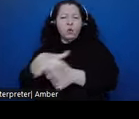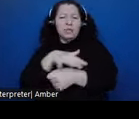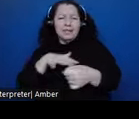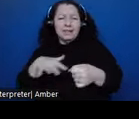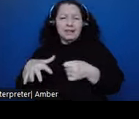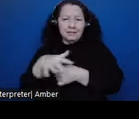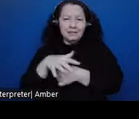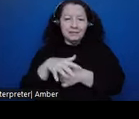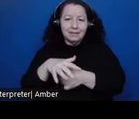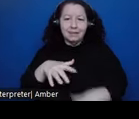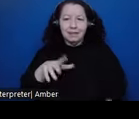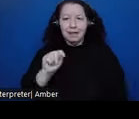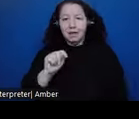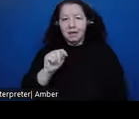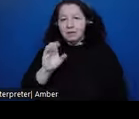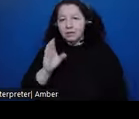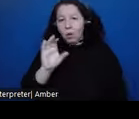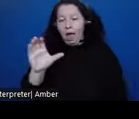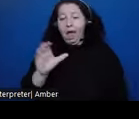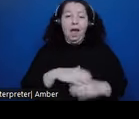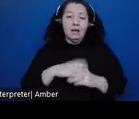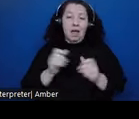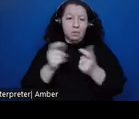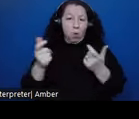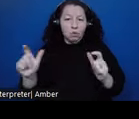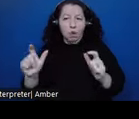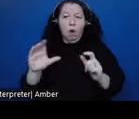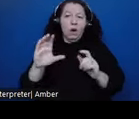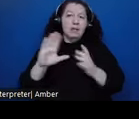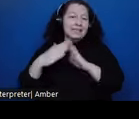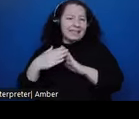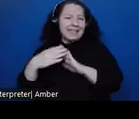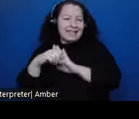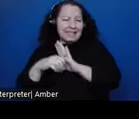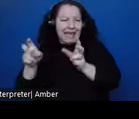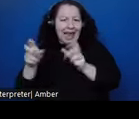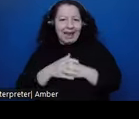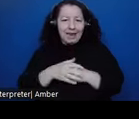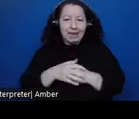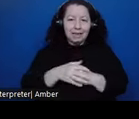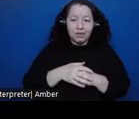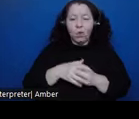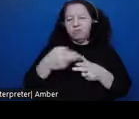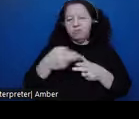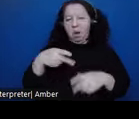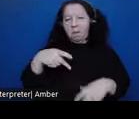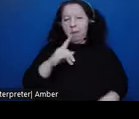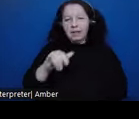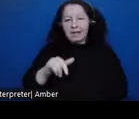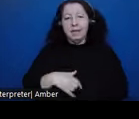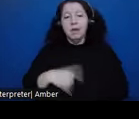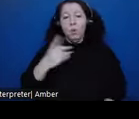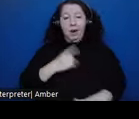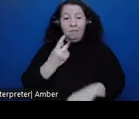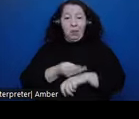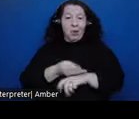Otomi city-state or polity. And some work there, one of my former graduate students, Laura Heath-Stout, did